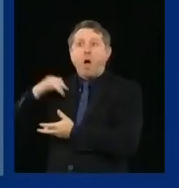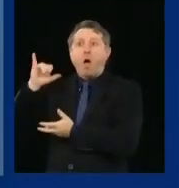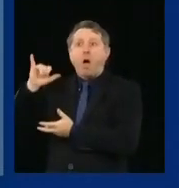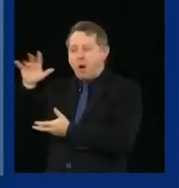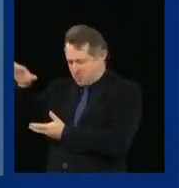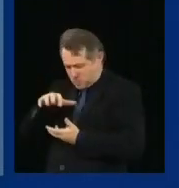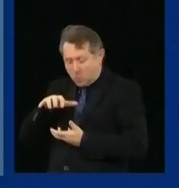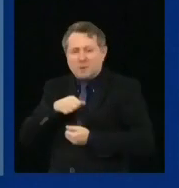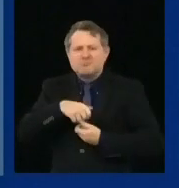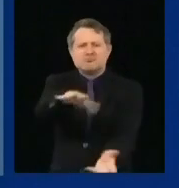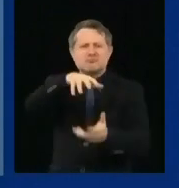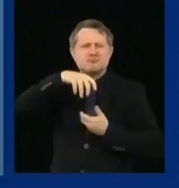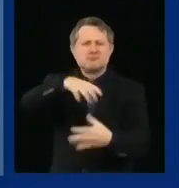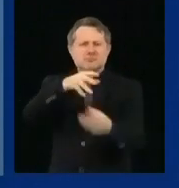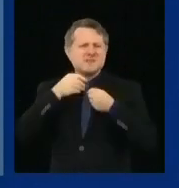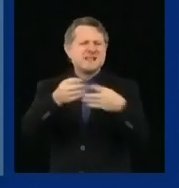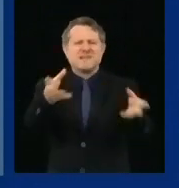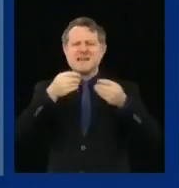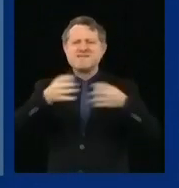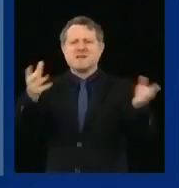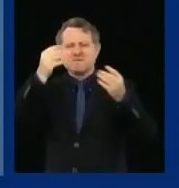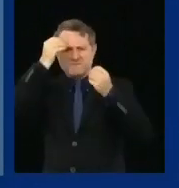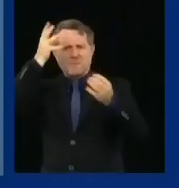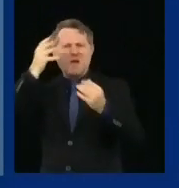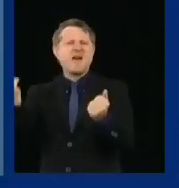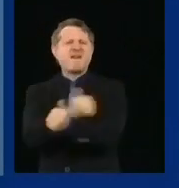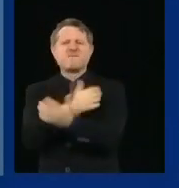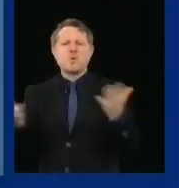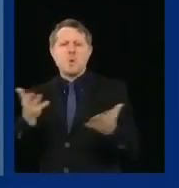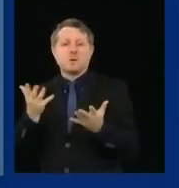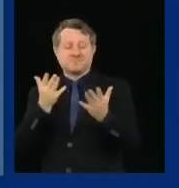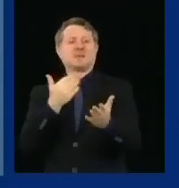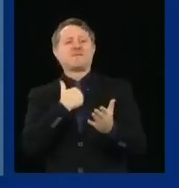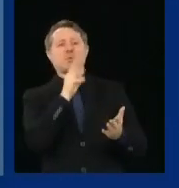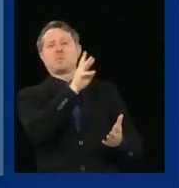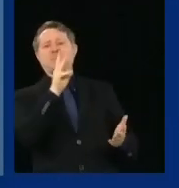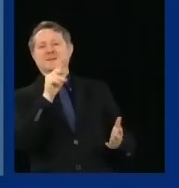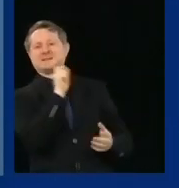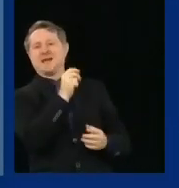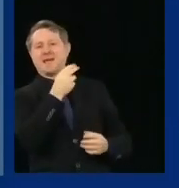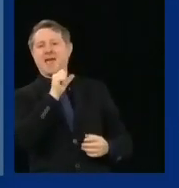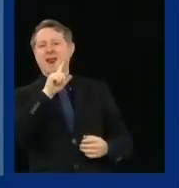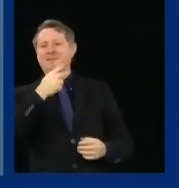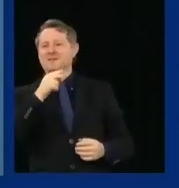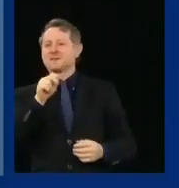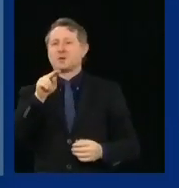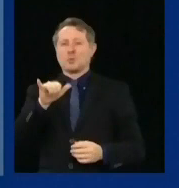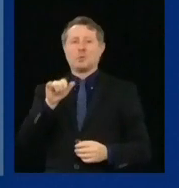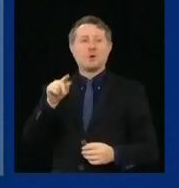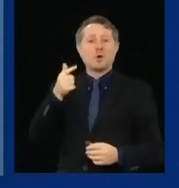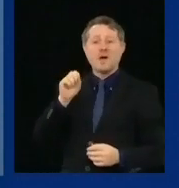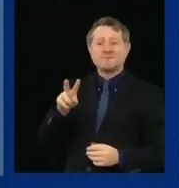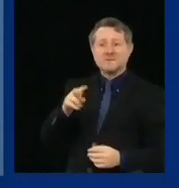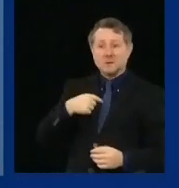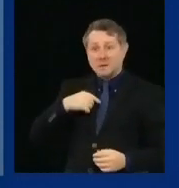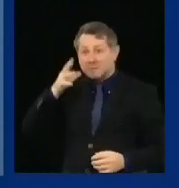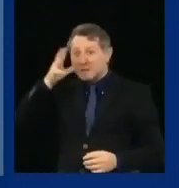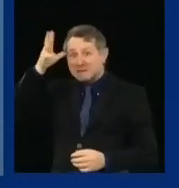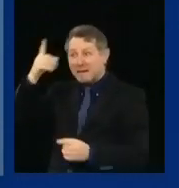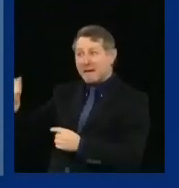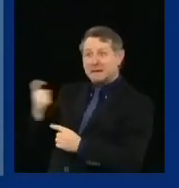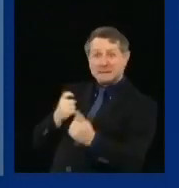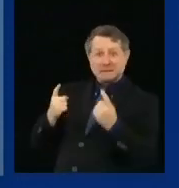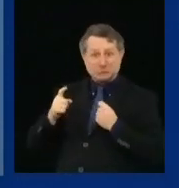website. But parents say, you know, should I be concerned? You should be aware. You